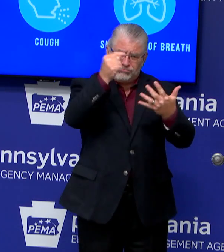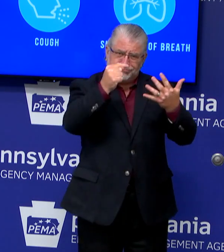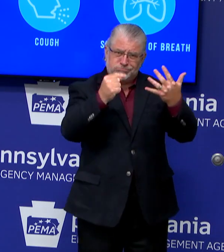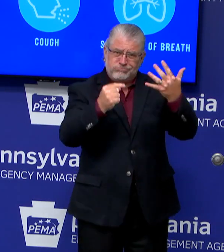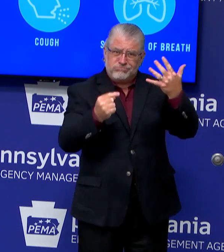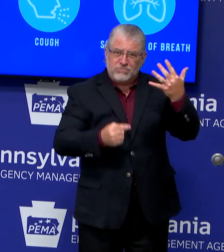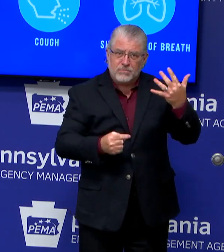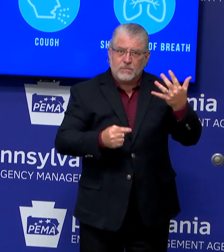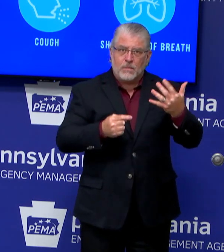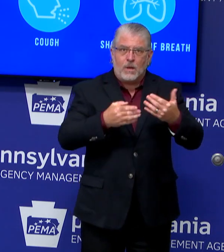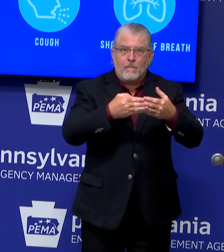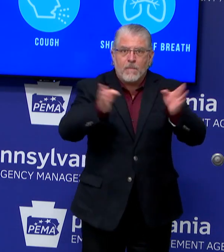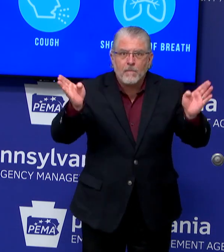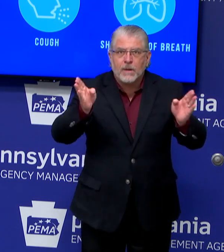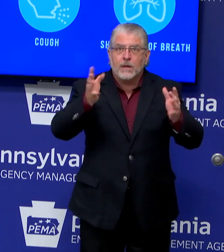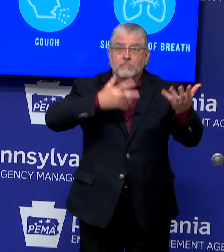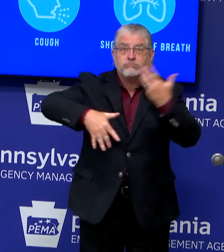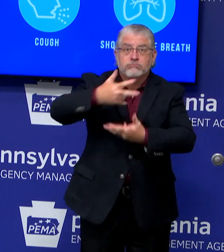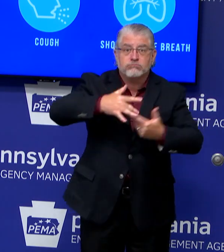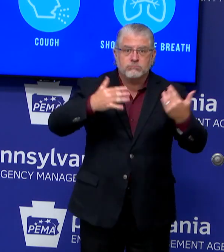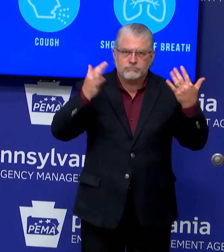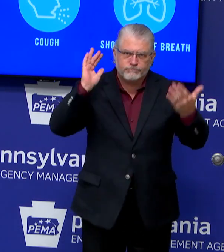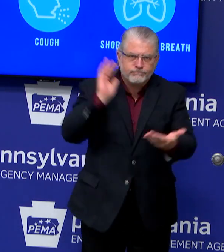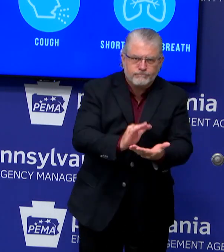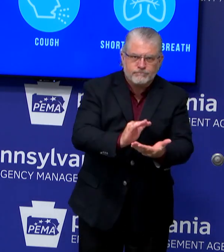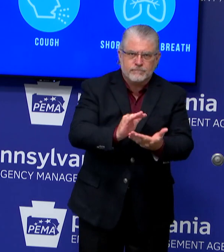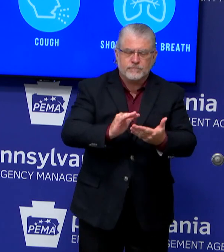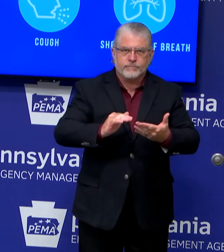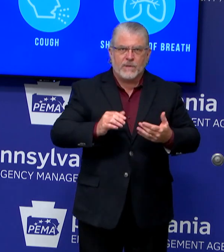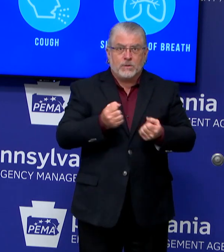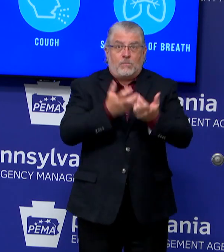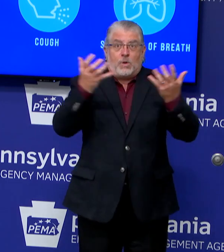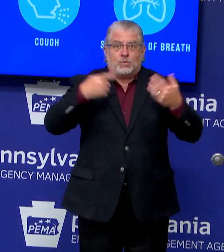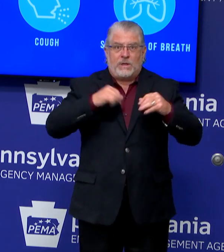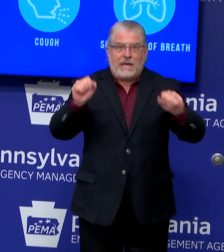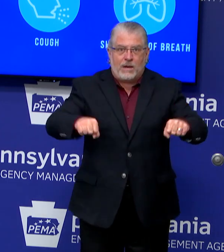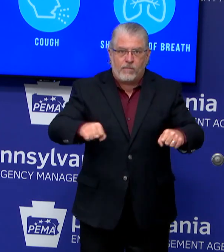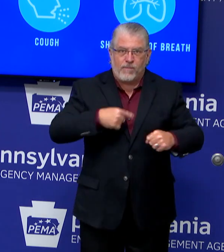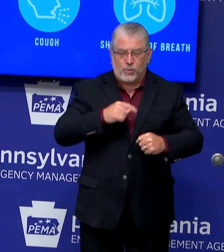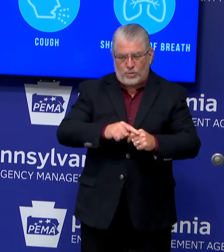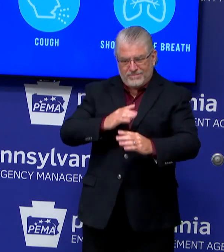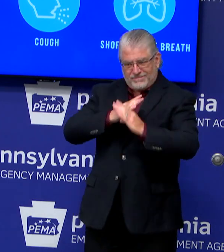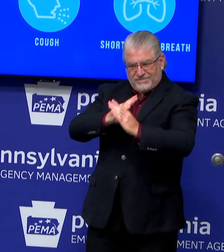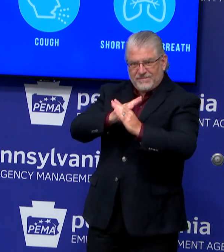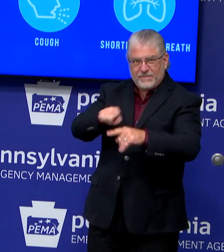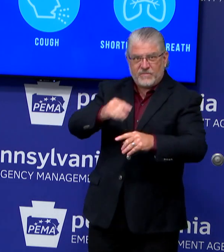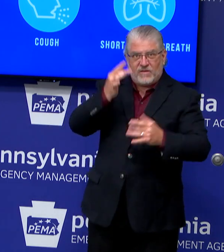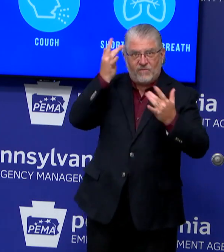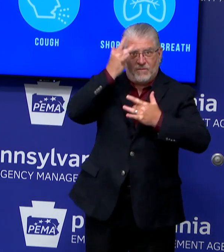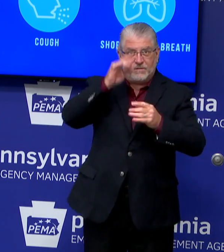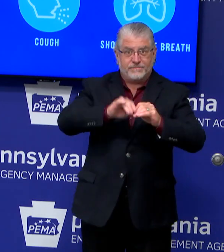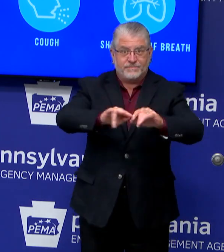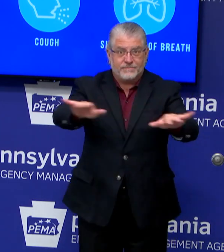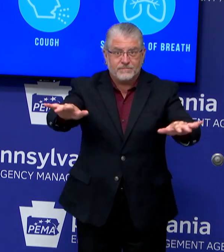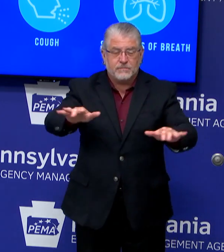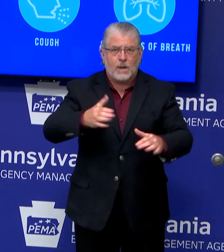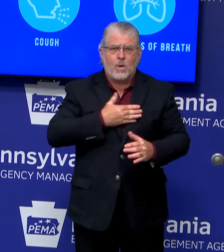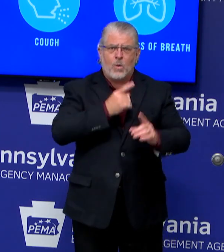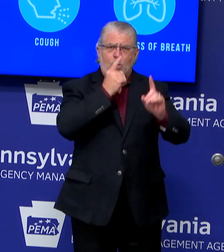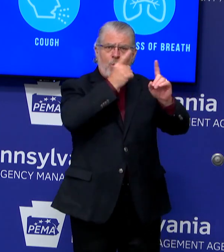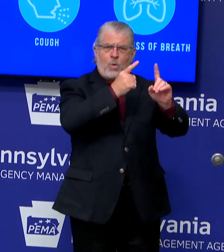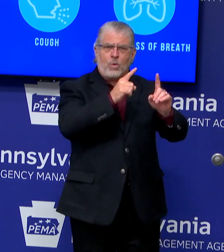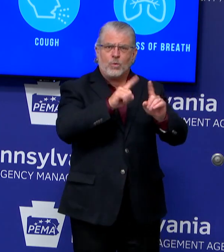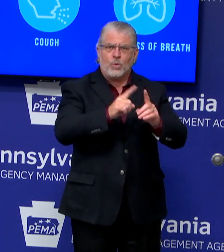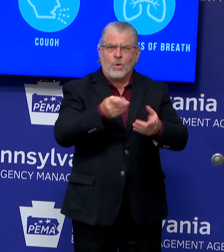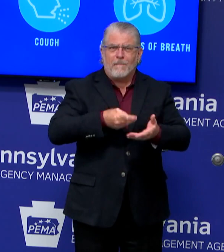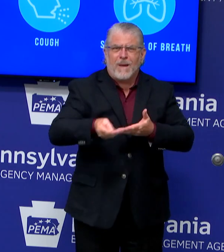as we could in anticipation of this virus's spread. The idea was to buy time, that we really wanted to make sure